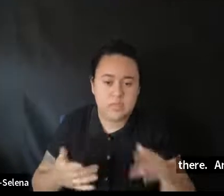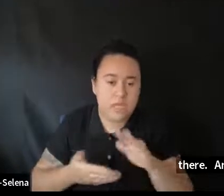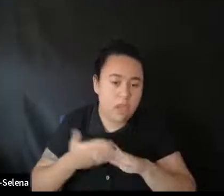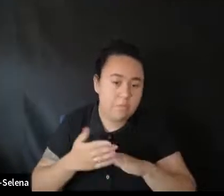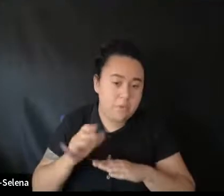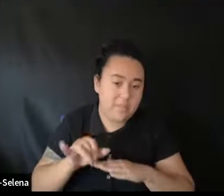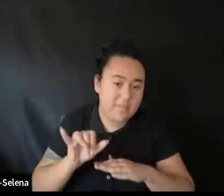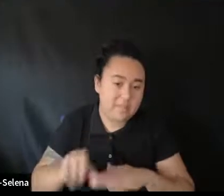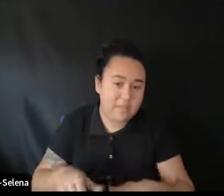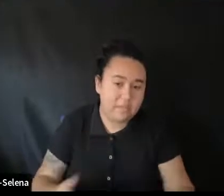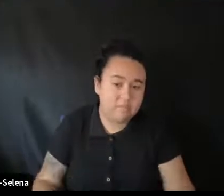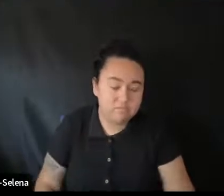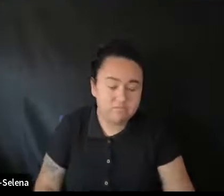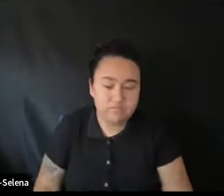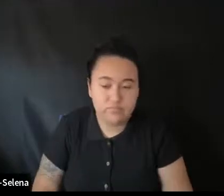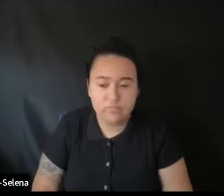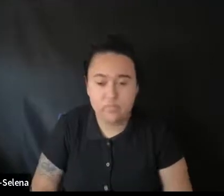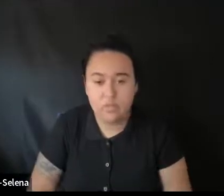Operate.